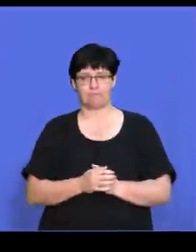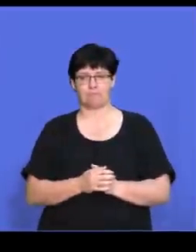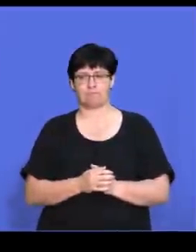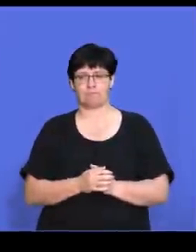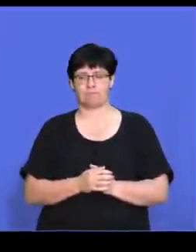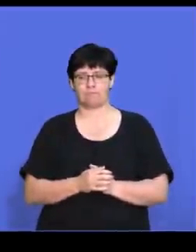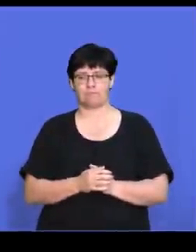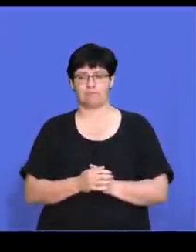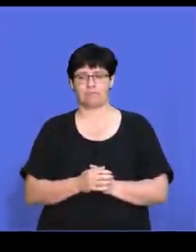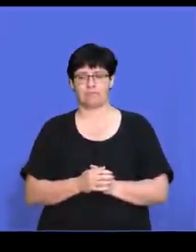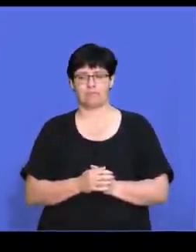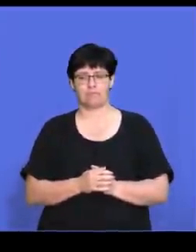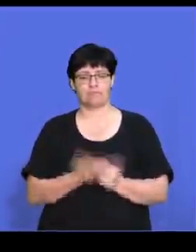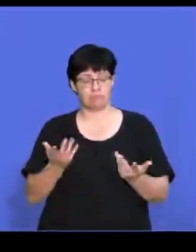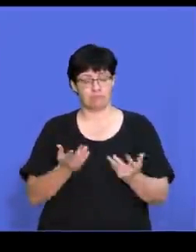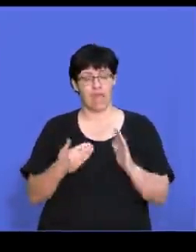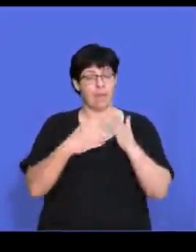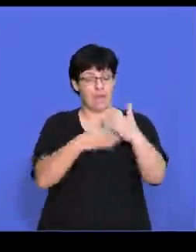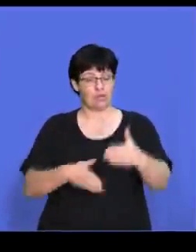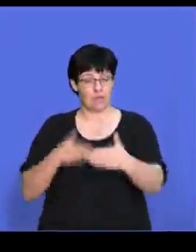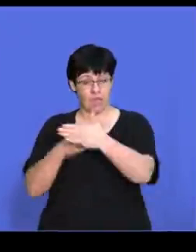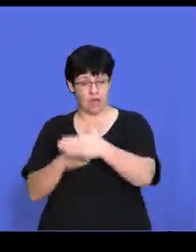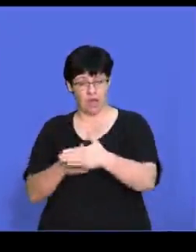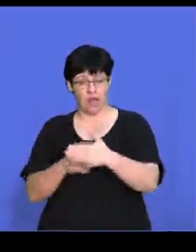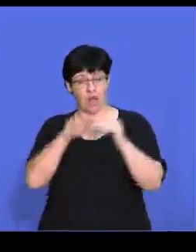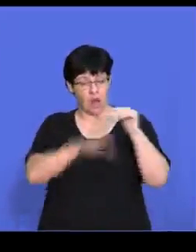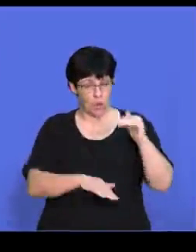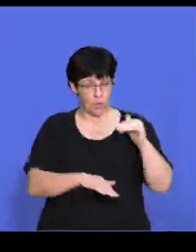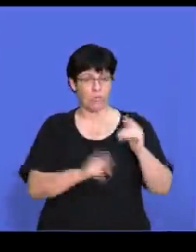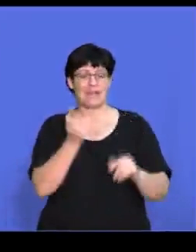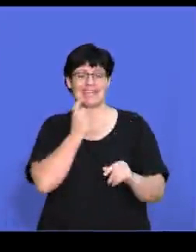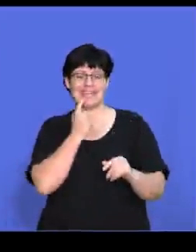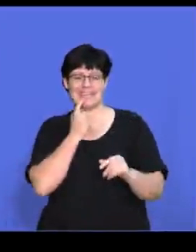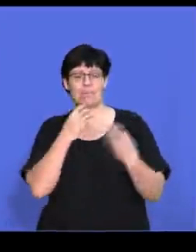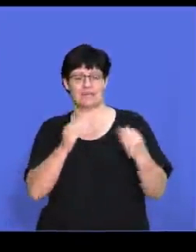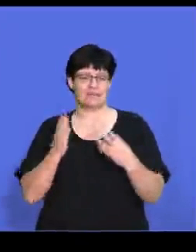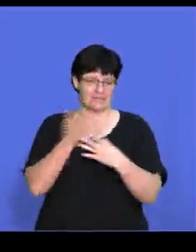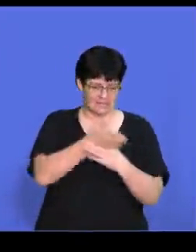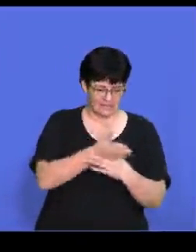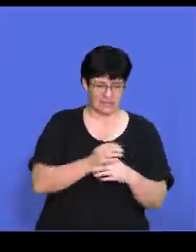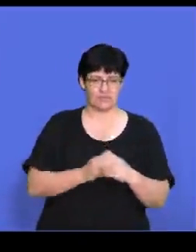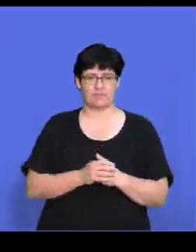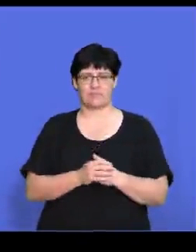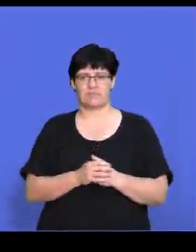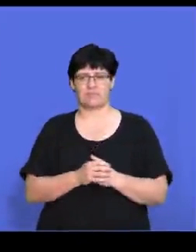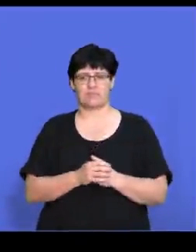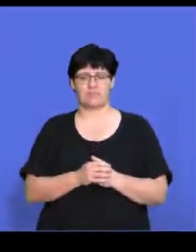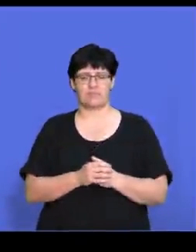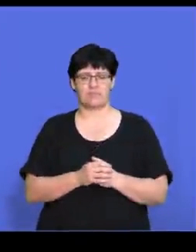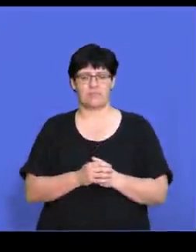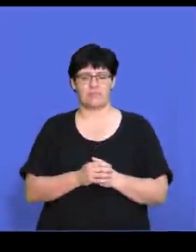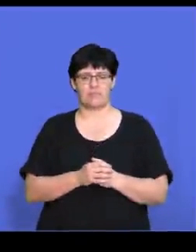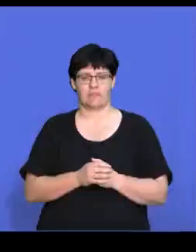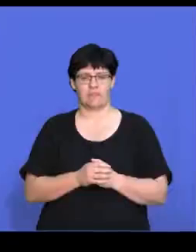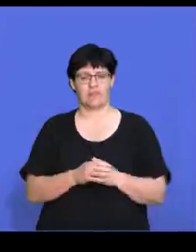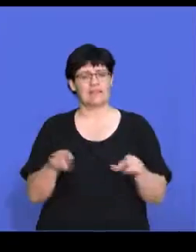All right. If the barriers to entering the market are low, then it's easy for the new businesses to enter. As,